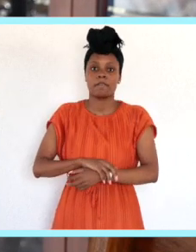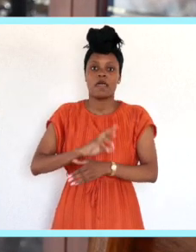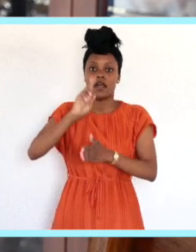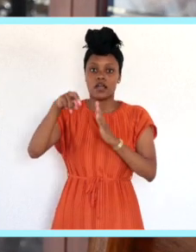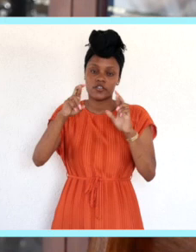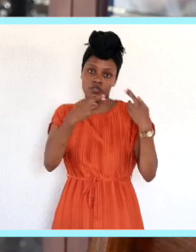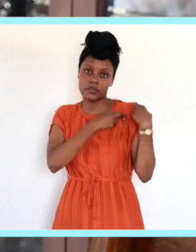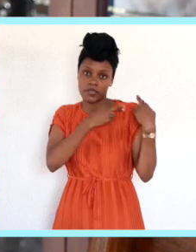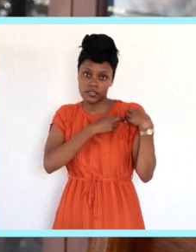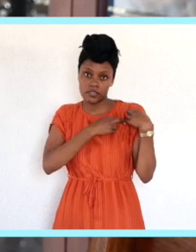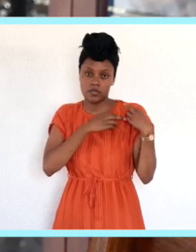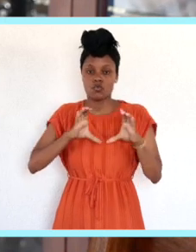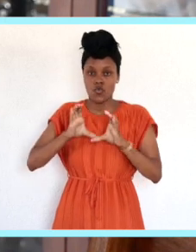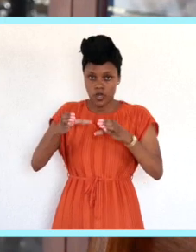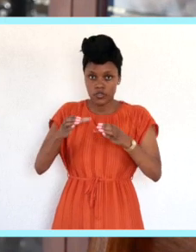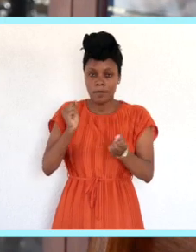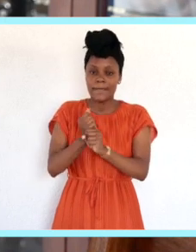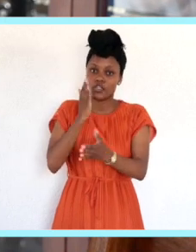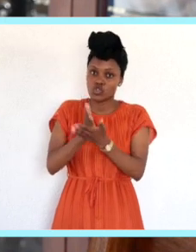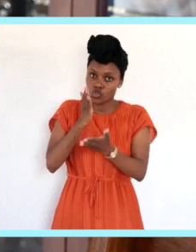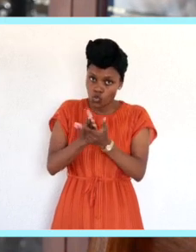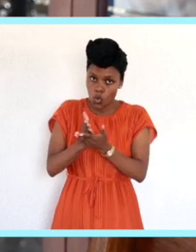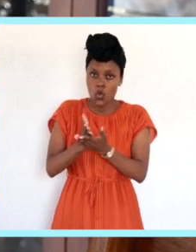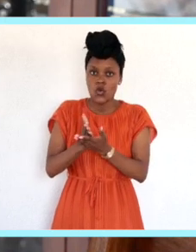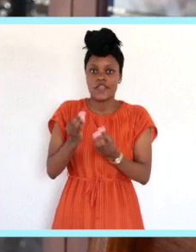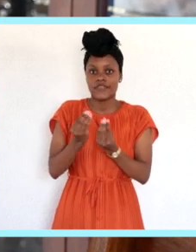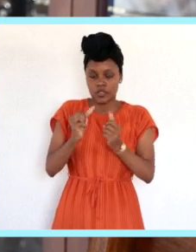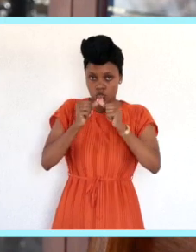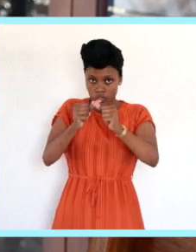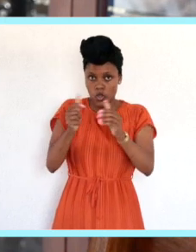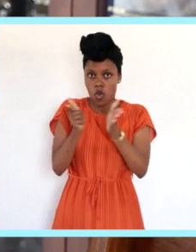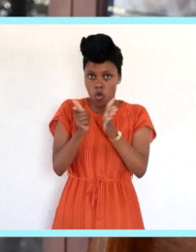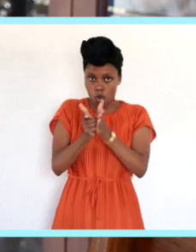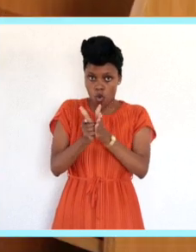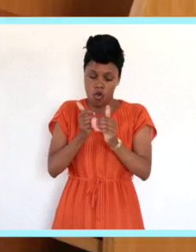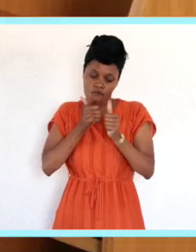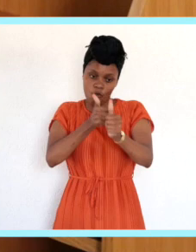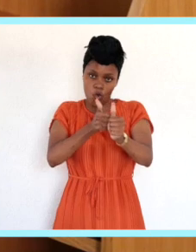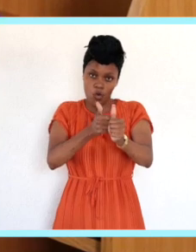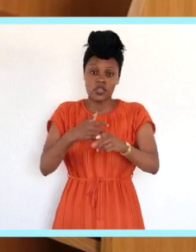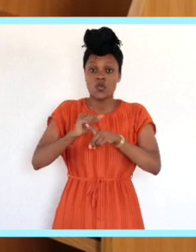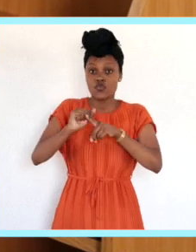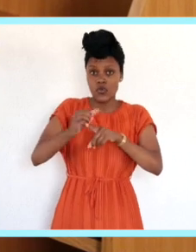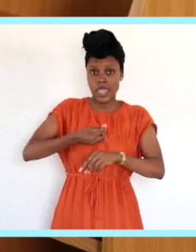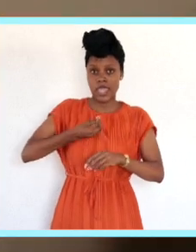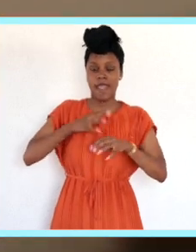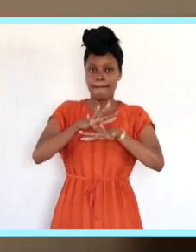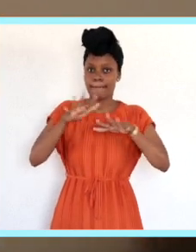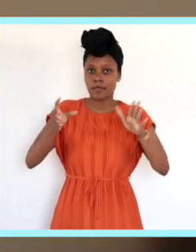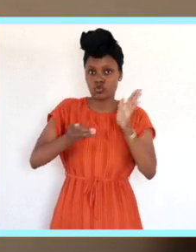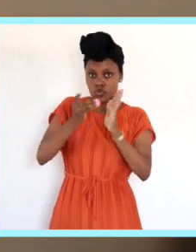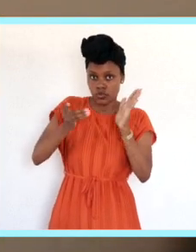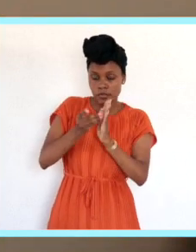It is the role of us as council to ensure adherence and compliance to this act. Since we train young